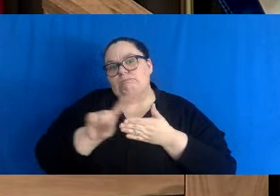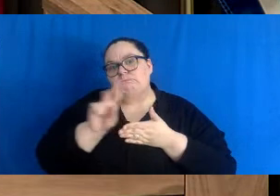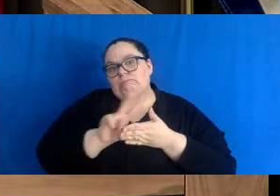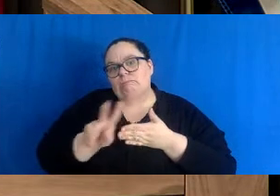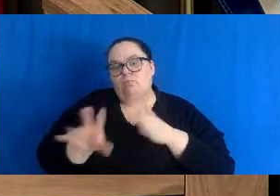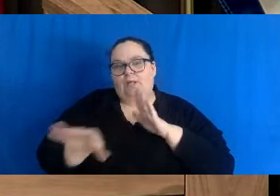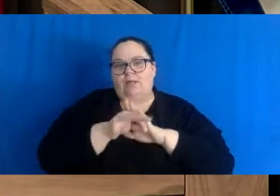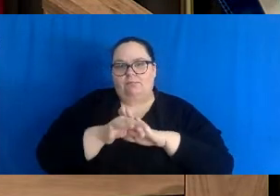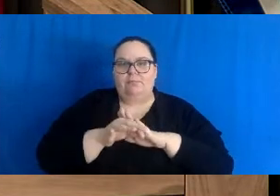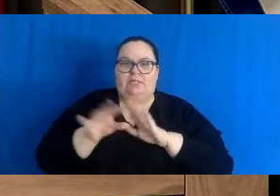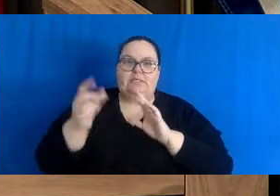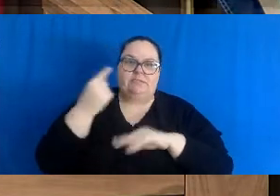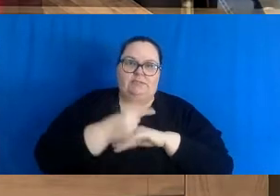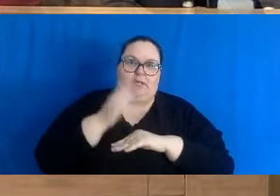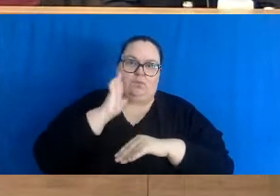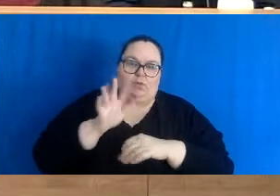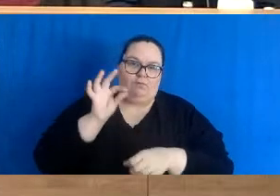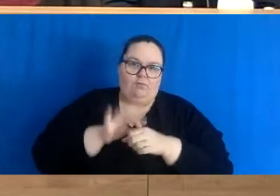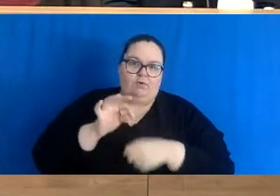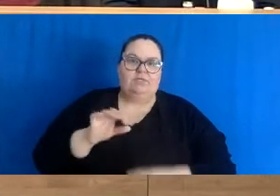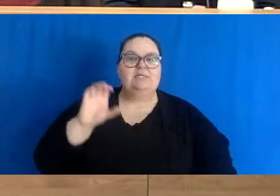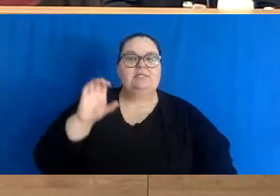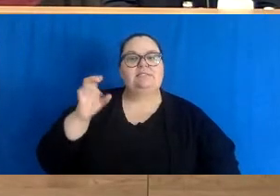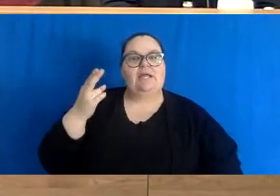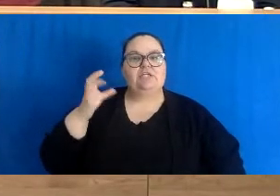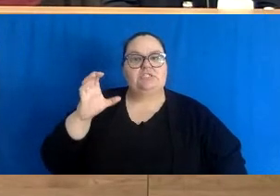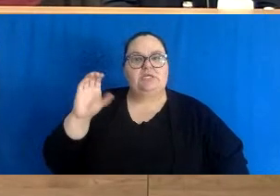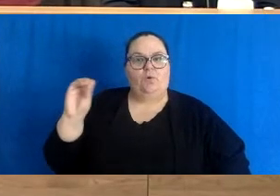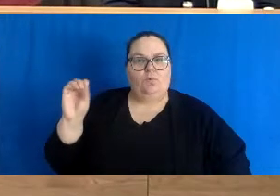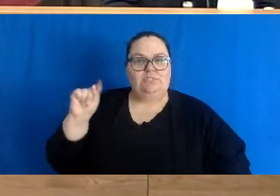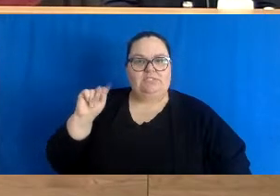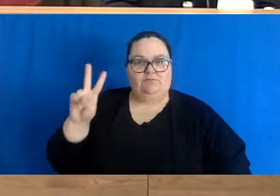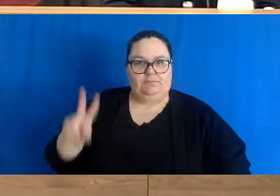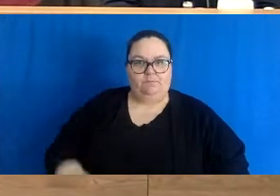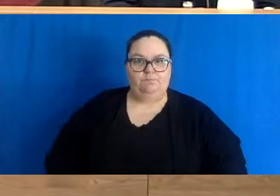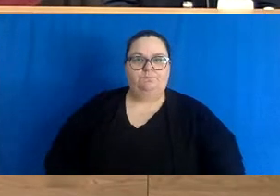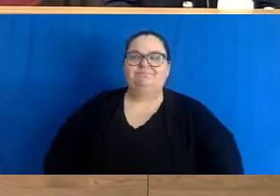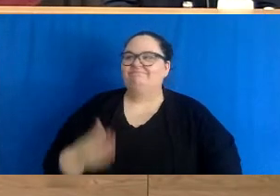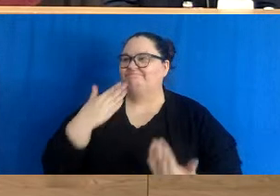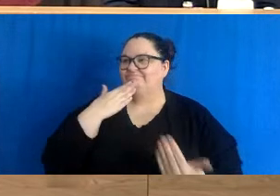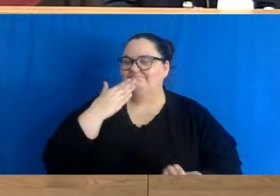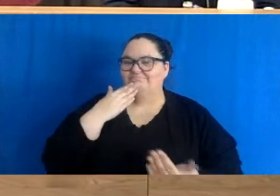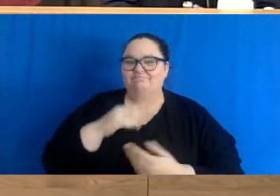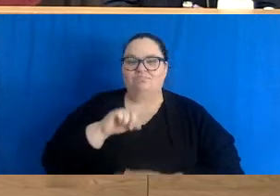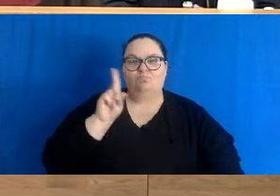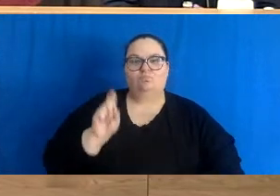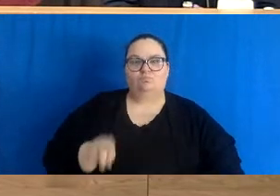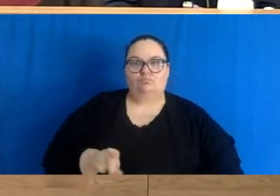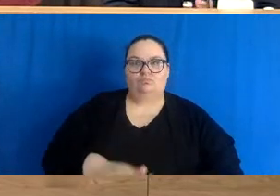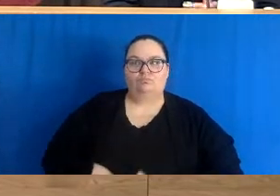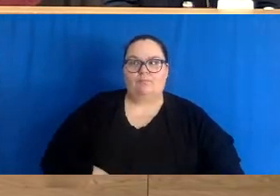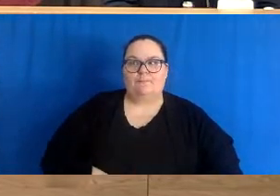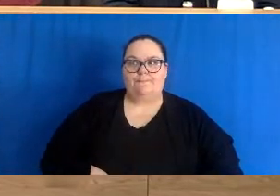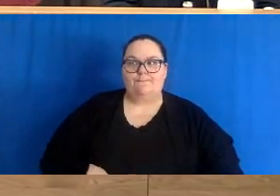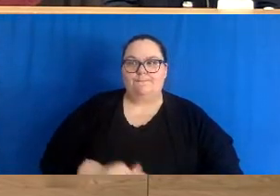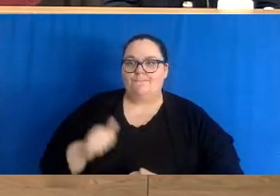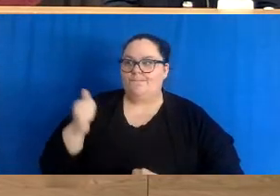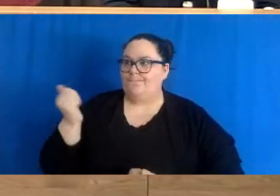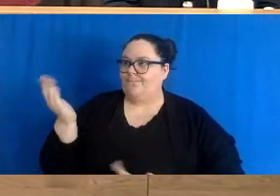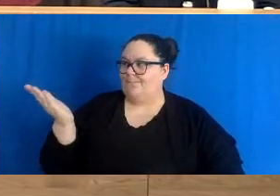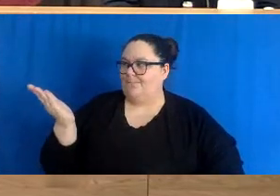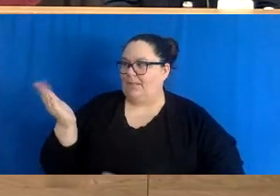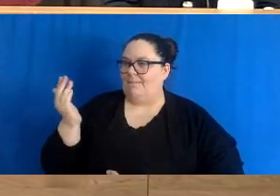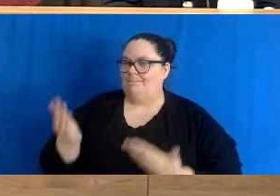Thank you. Thank you. Vicki Hogarth, CHCO-TV. Thank you, Bruce. My question is for Dr. Russell and maybe